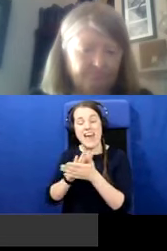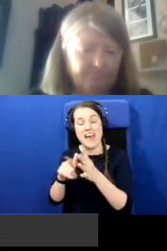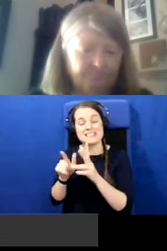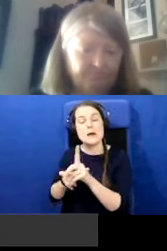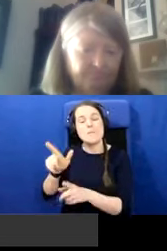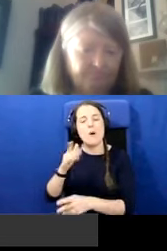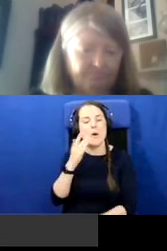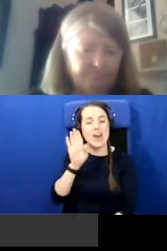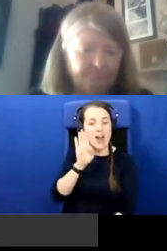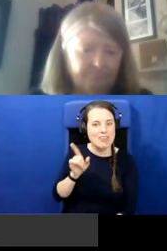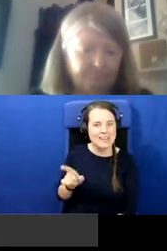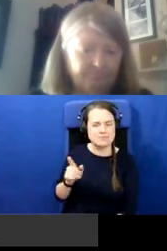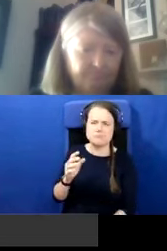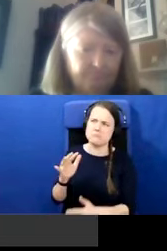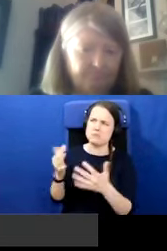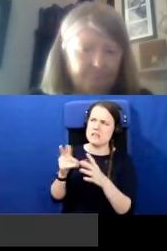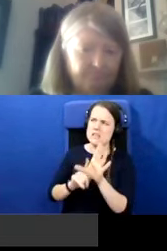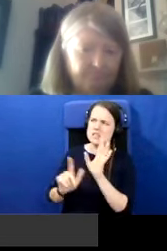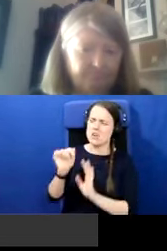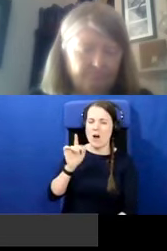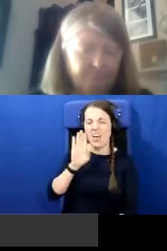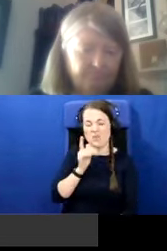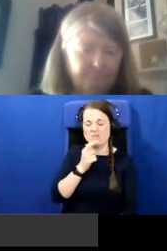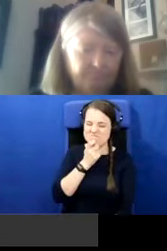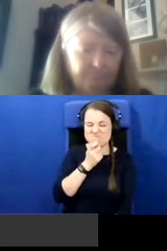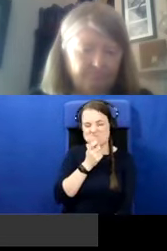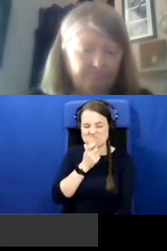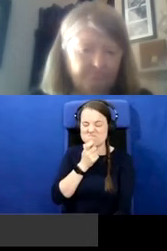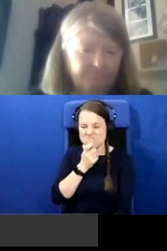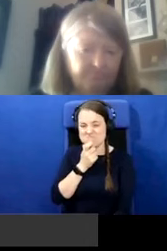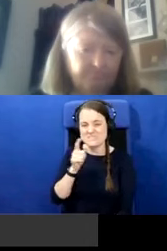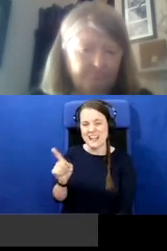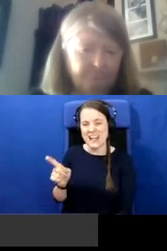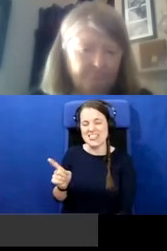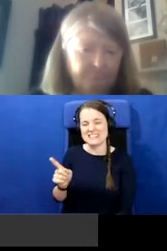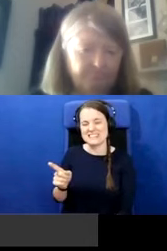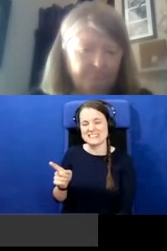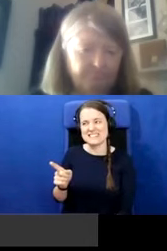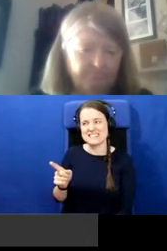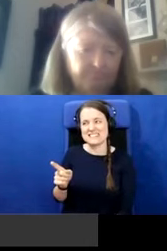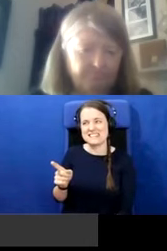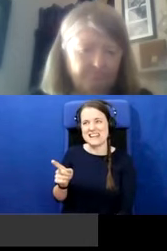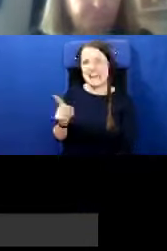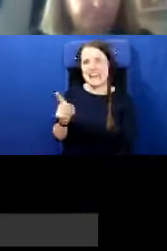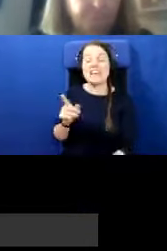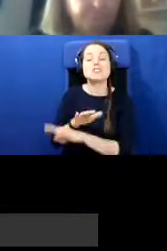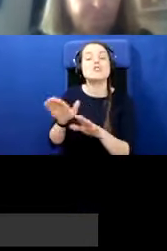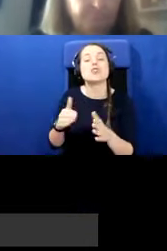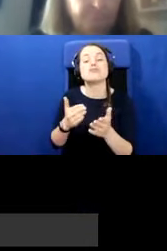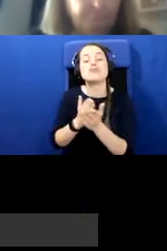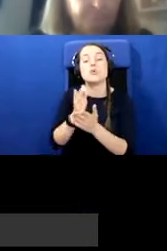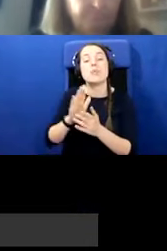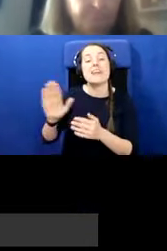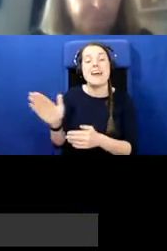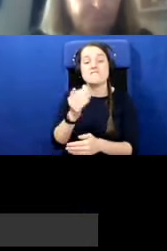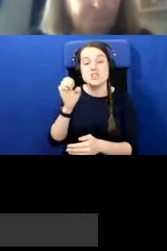I did think, yeah, you know, that, you know, it's, it isn't true that every European country has come